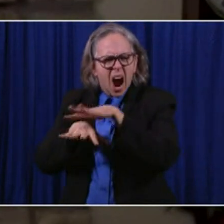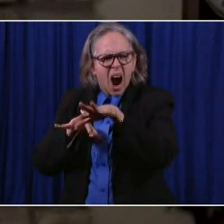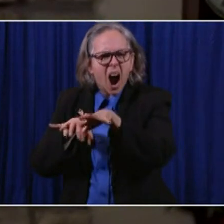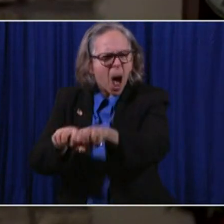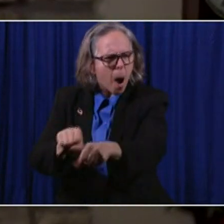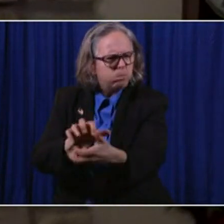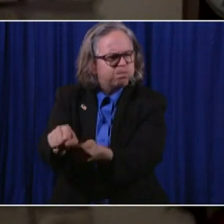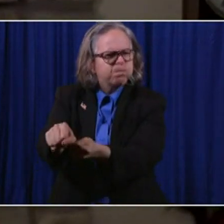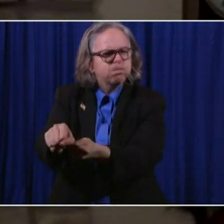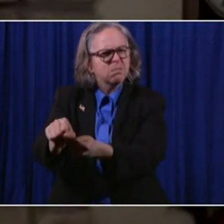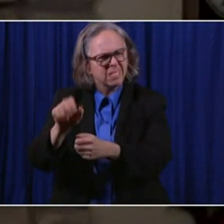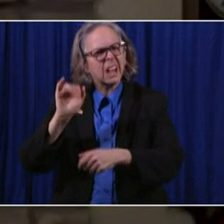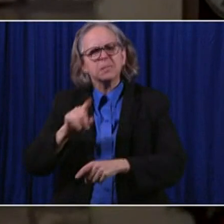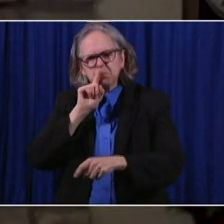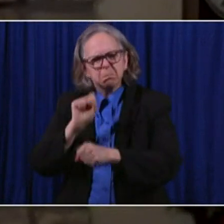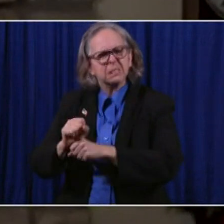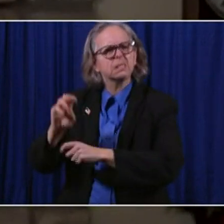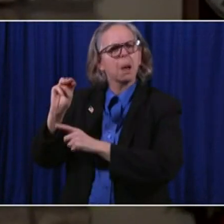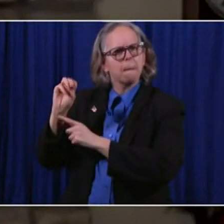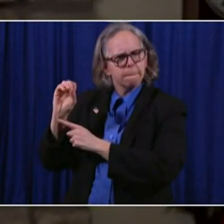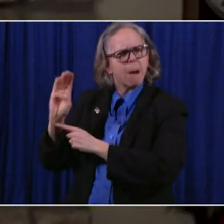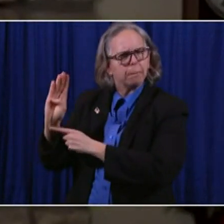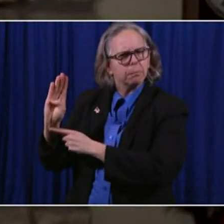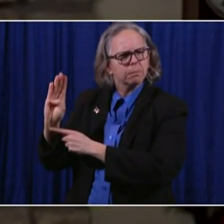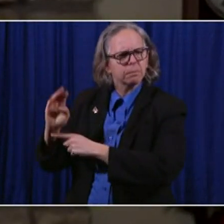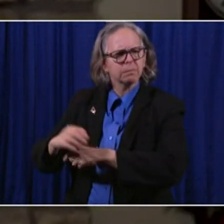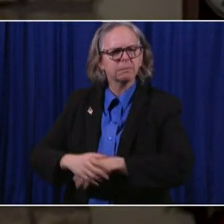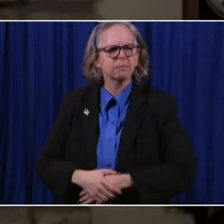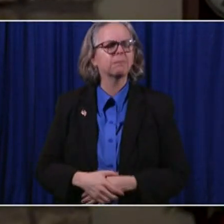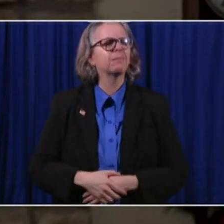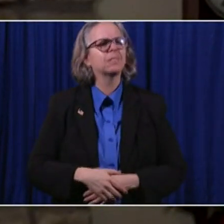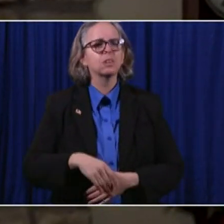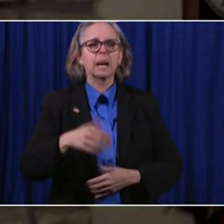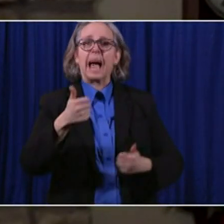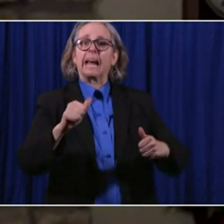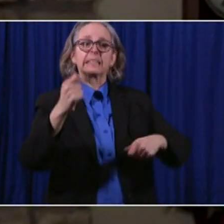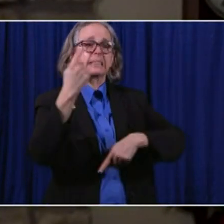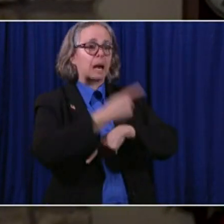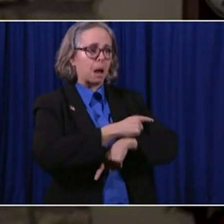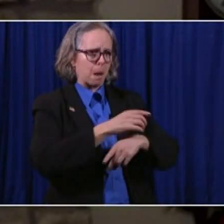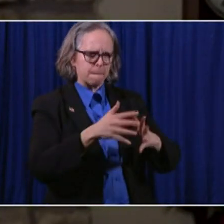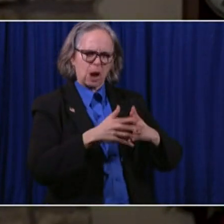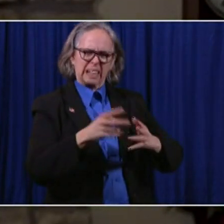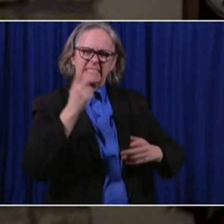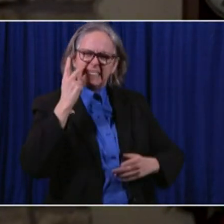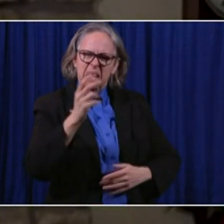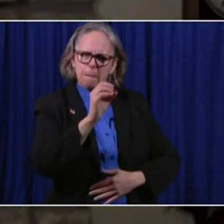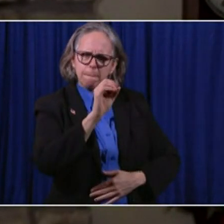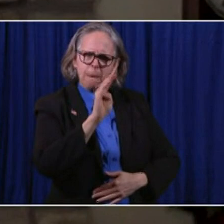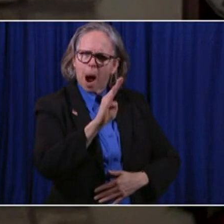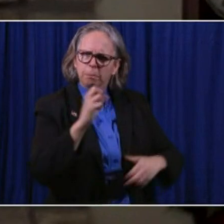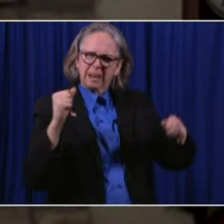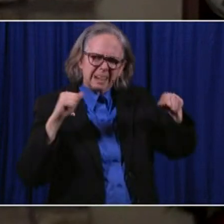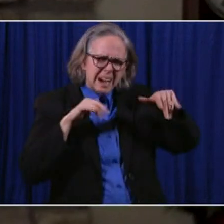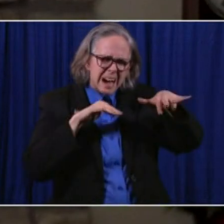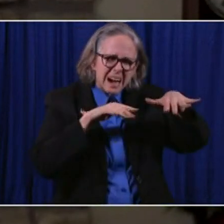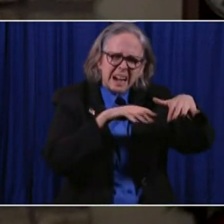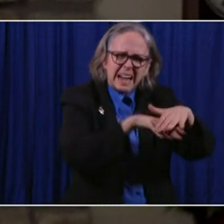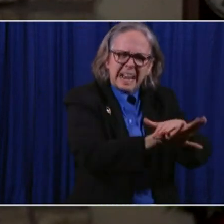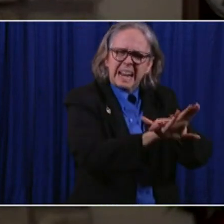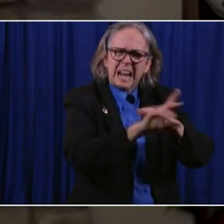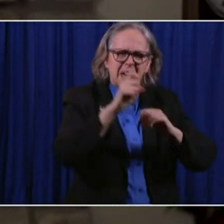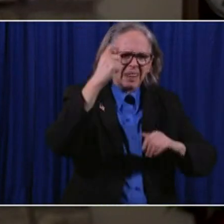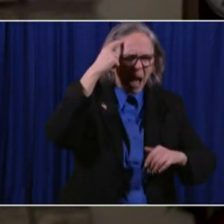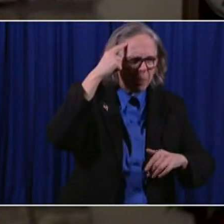any day when they would have seen on their screen a mob storming into the Capitol, through the Rotunda,